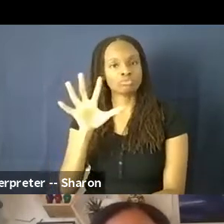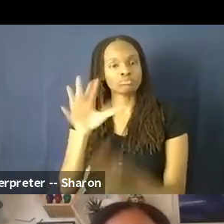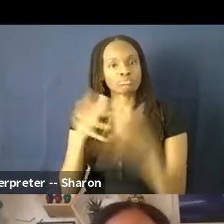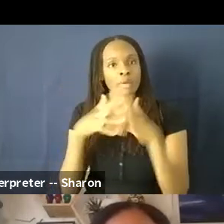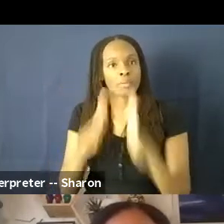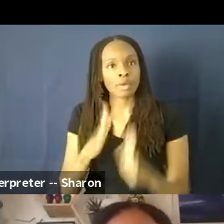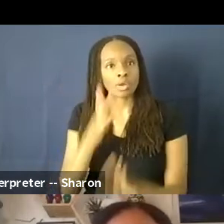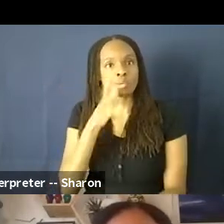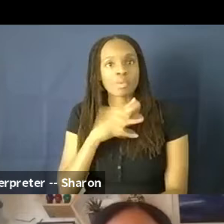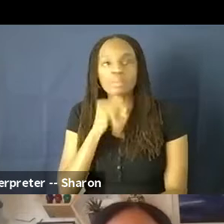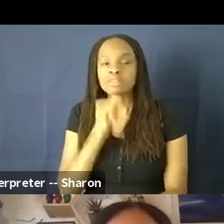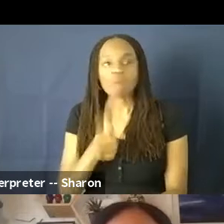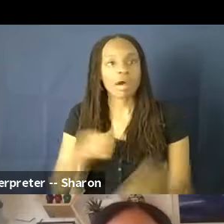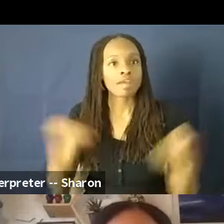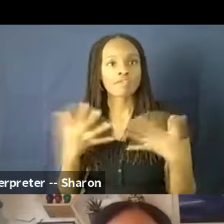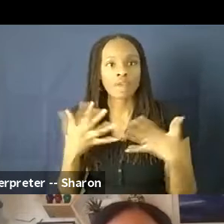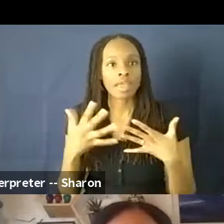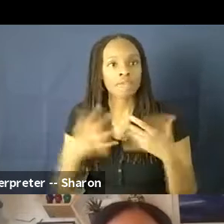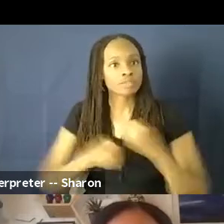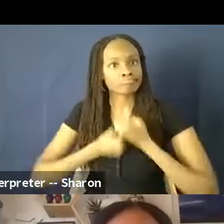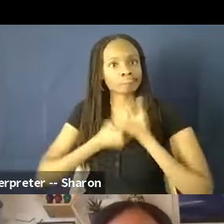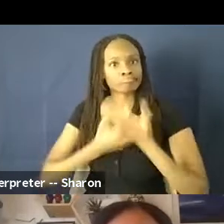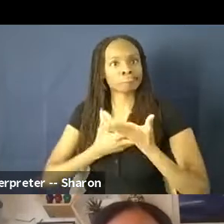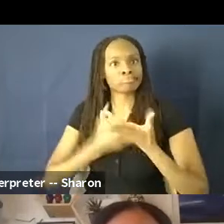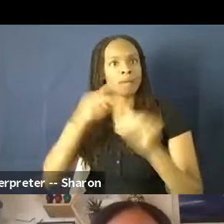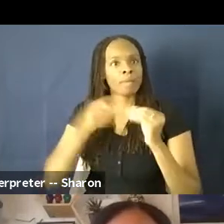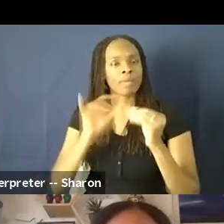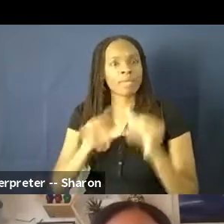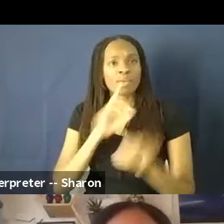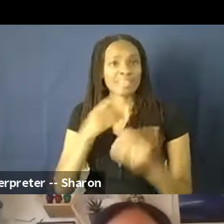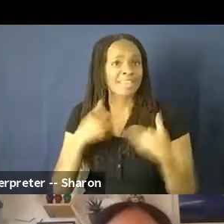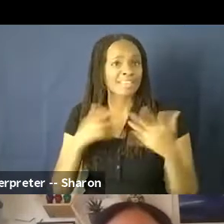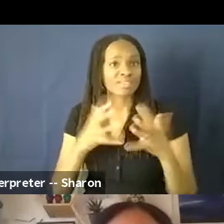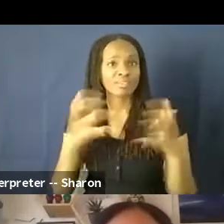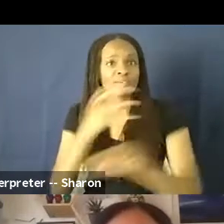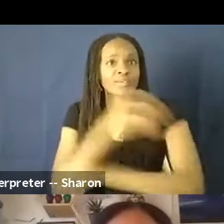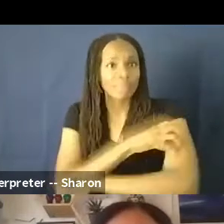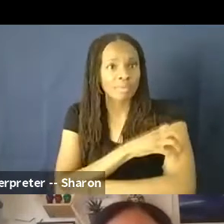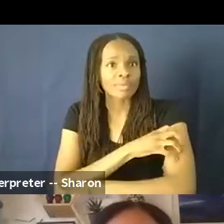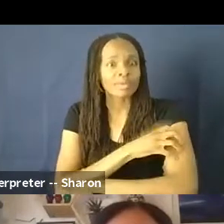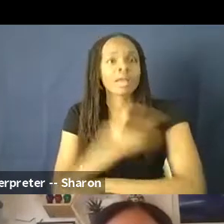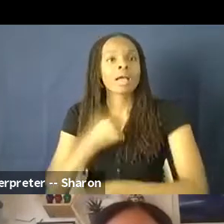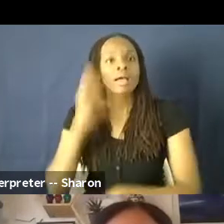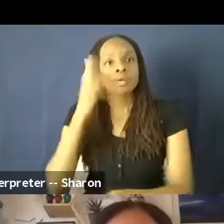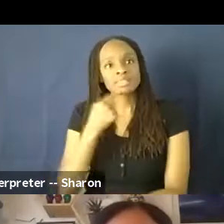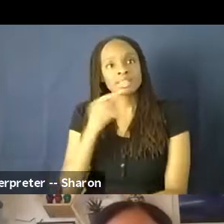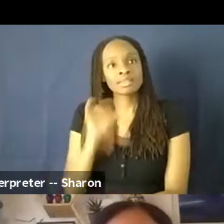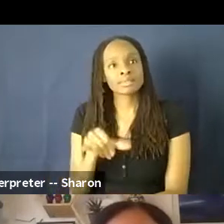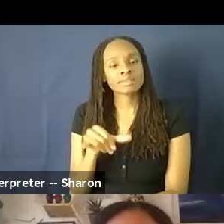afraid to speak about it is really powerful. And I would say that